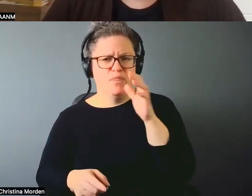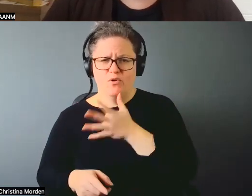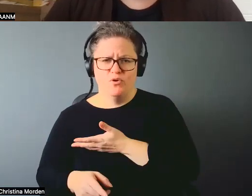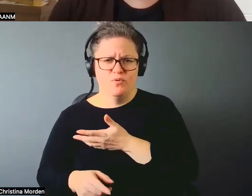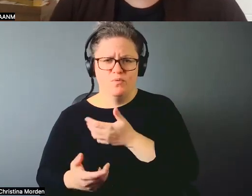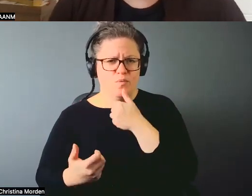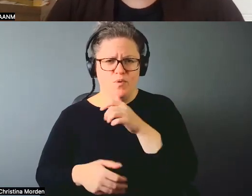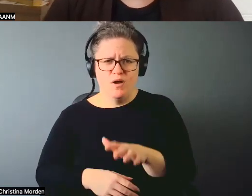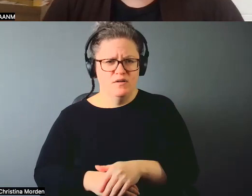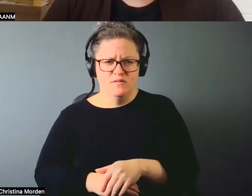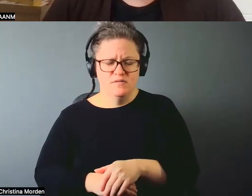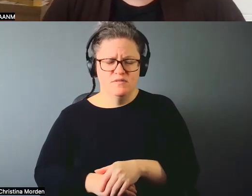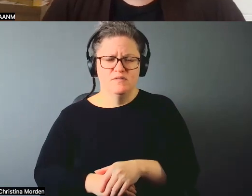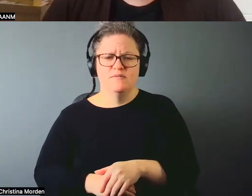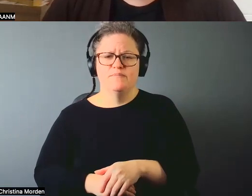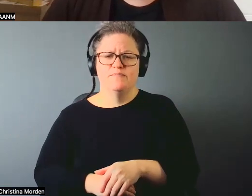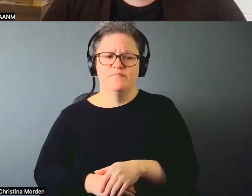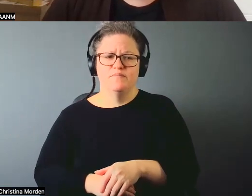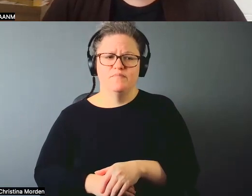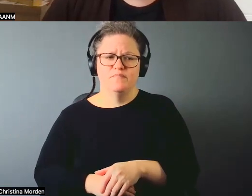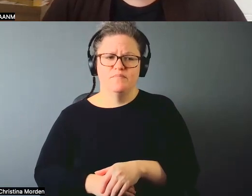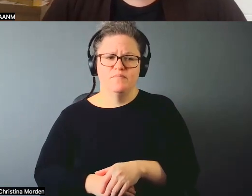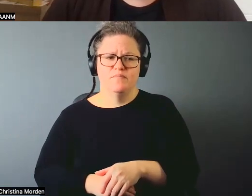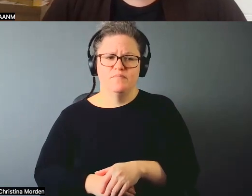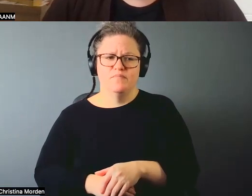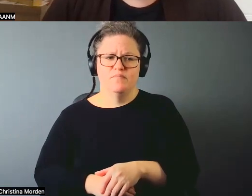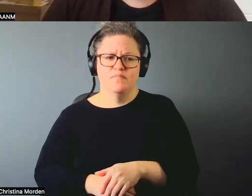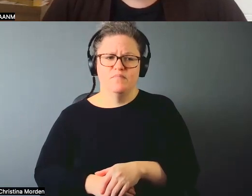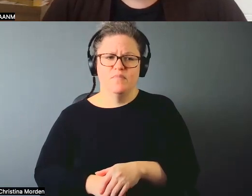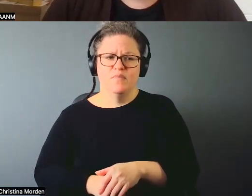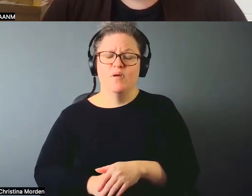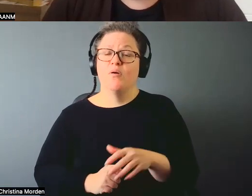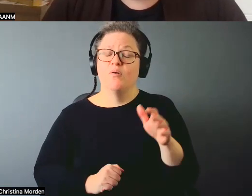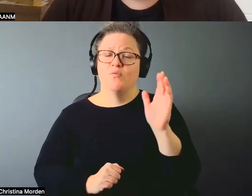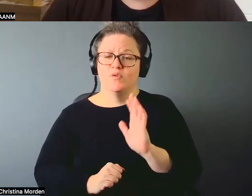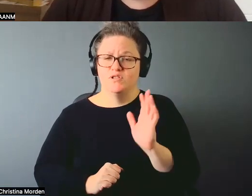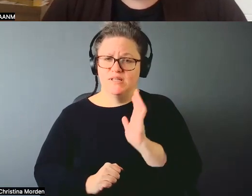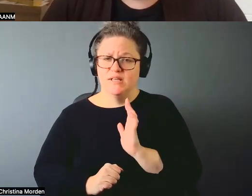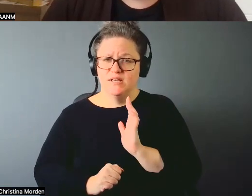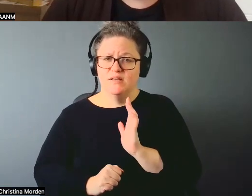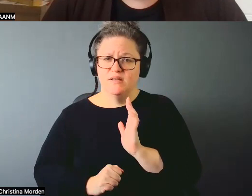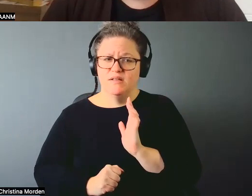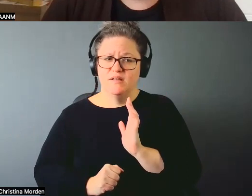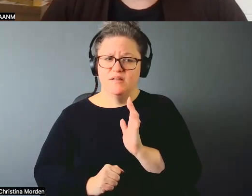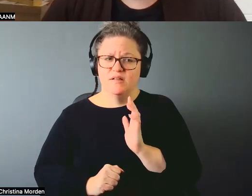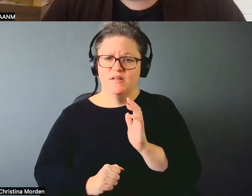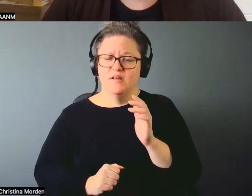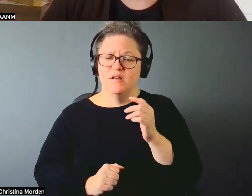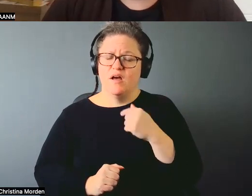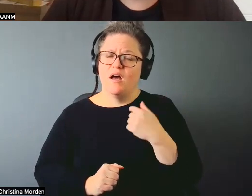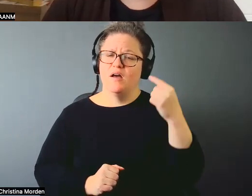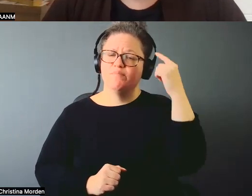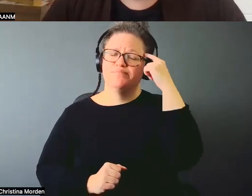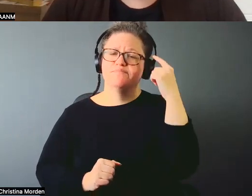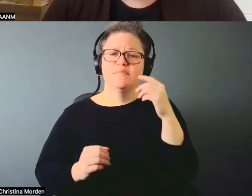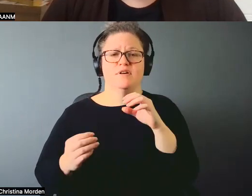You know, which, you know, is what I thought originally, too, of, of, of violence against women. Like,